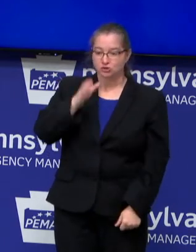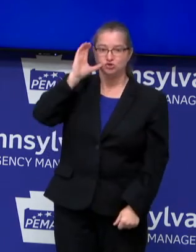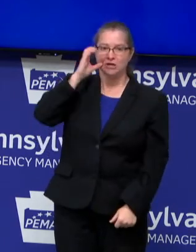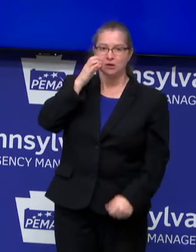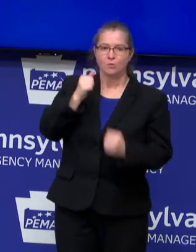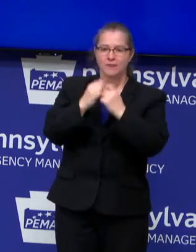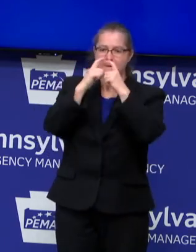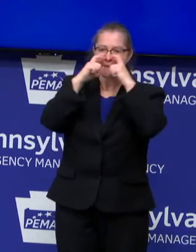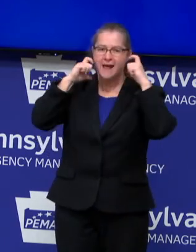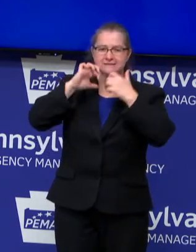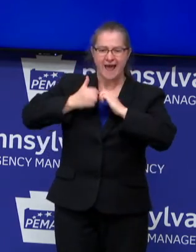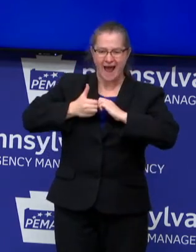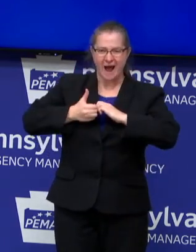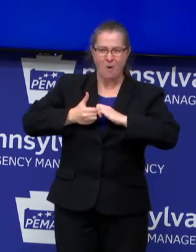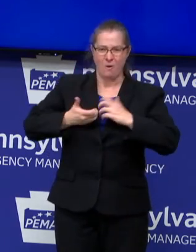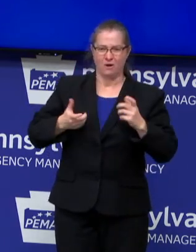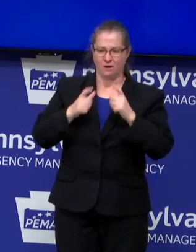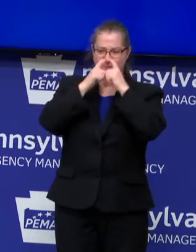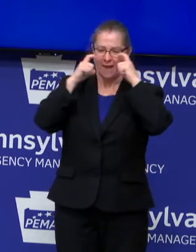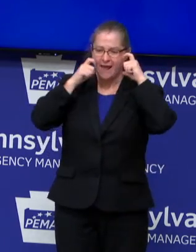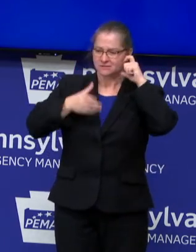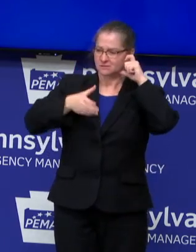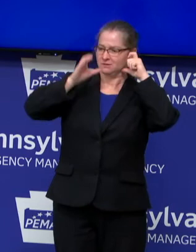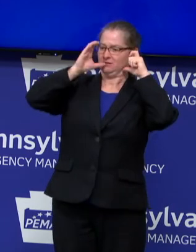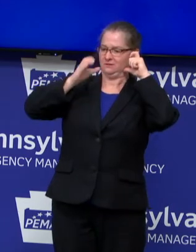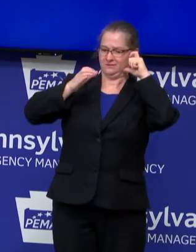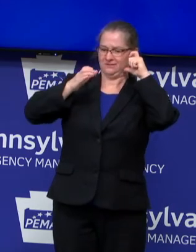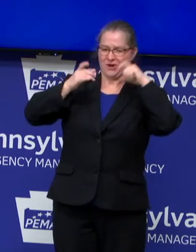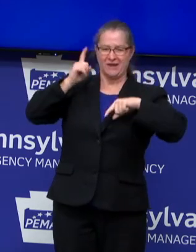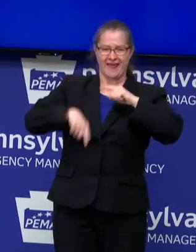or eat something.